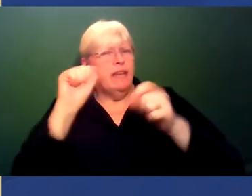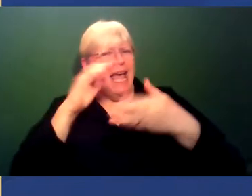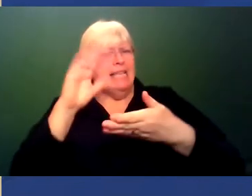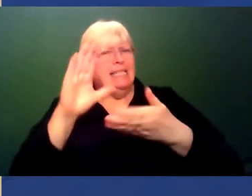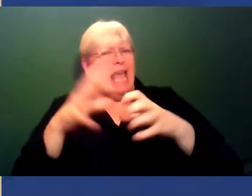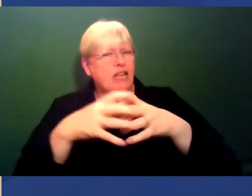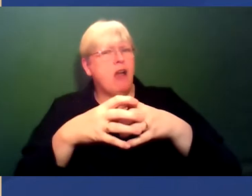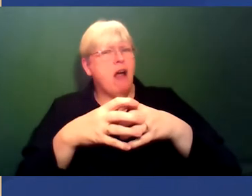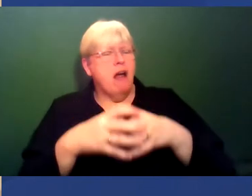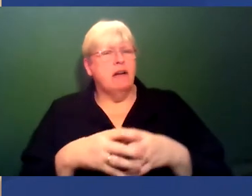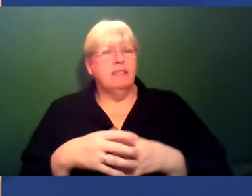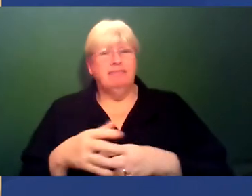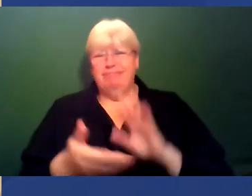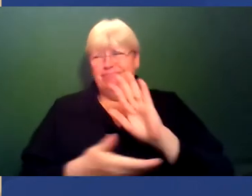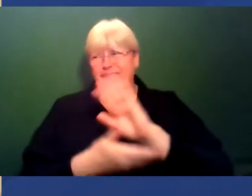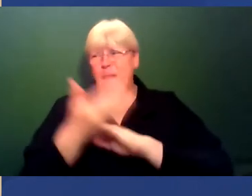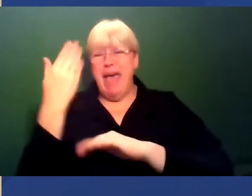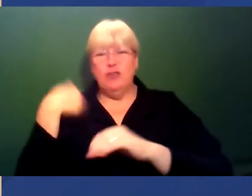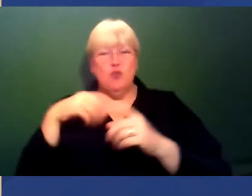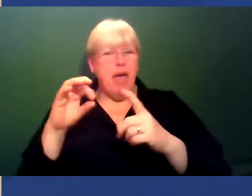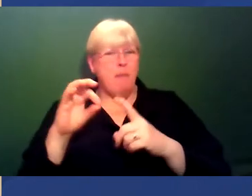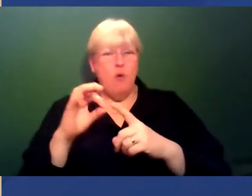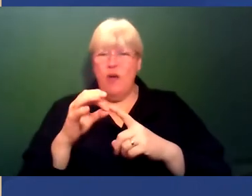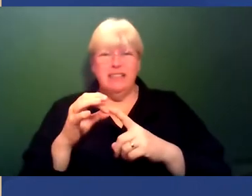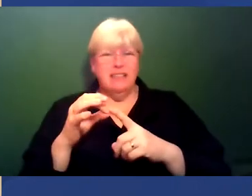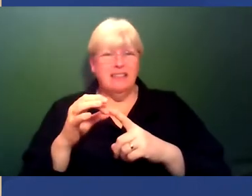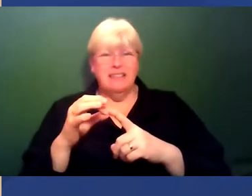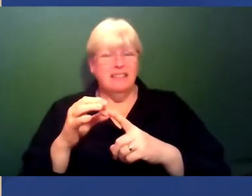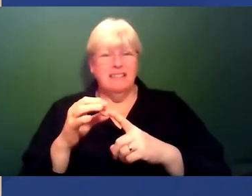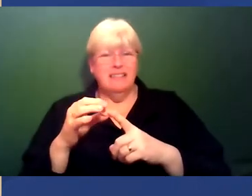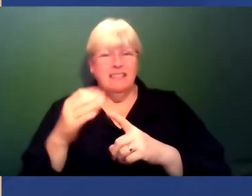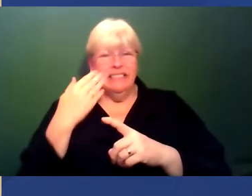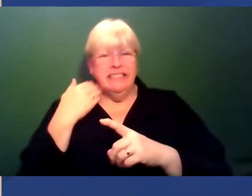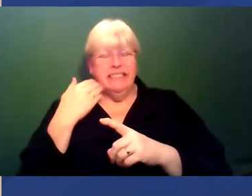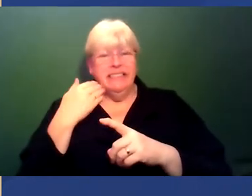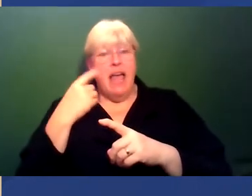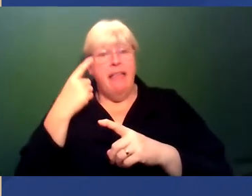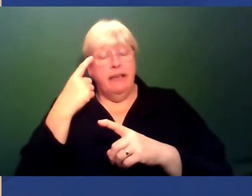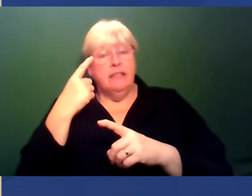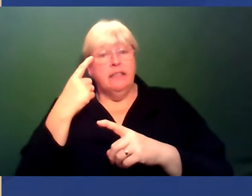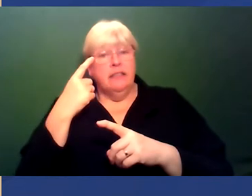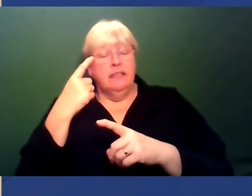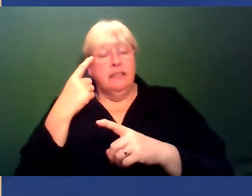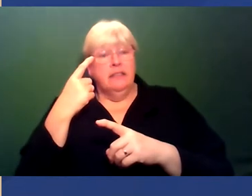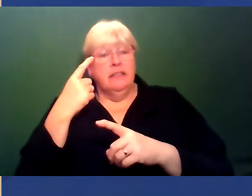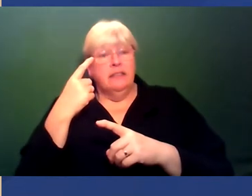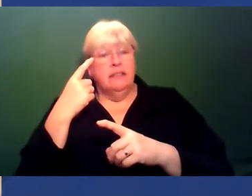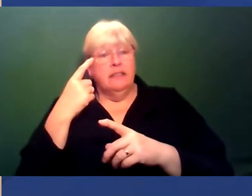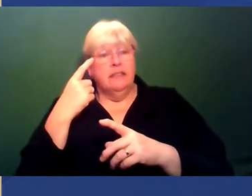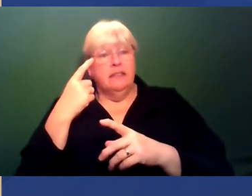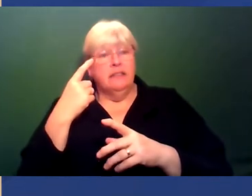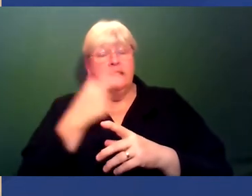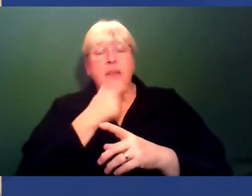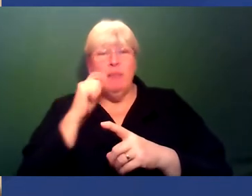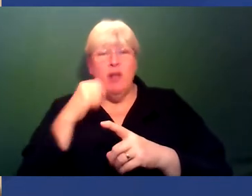Well, because it goes back to my point just now, think, doesn't it? I think, because people